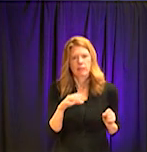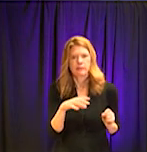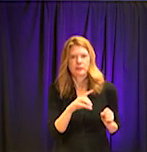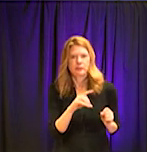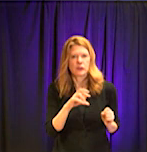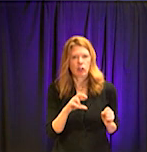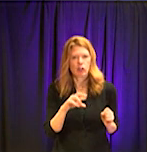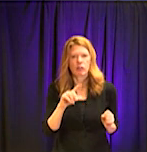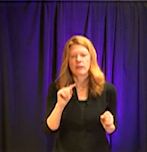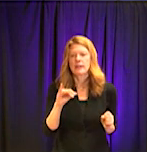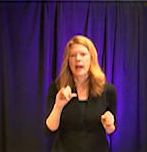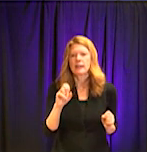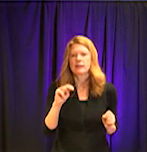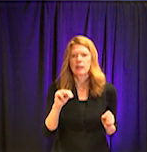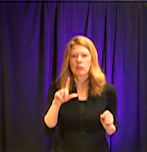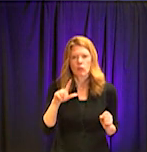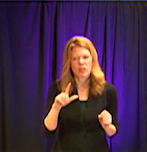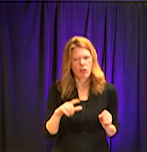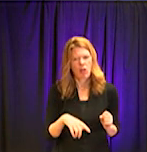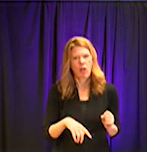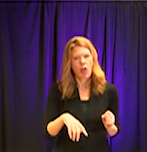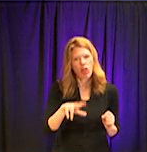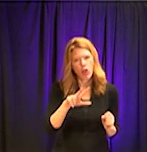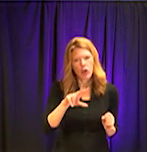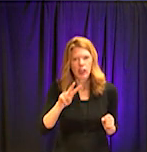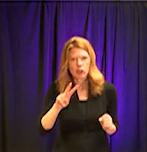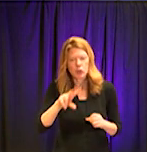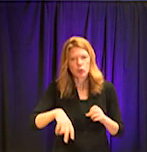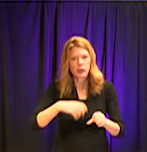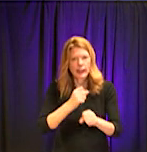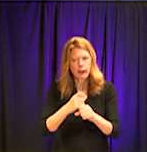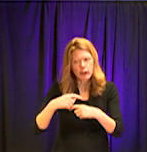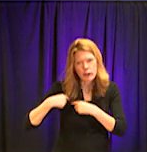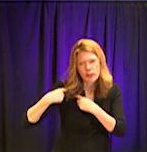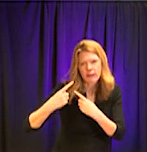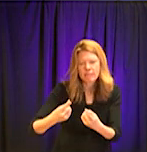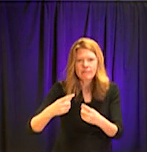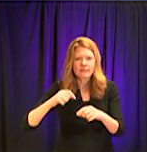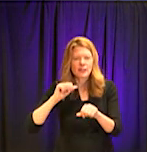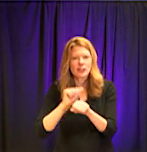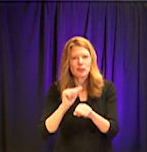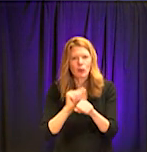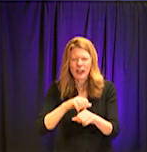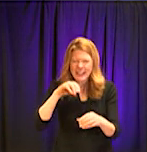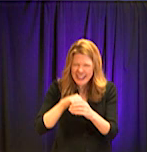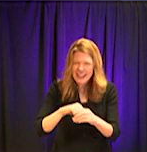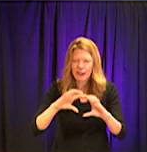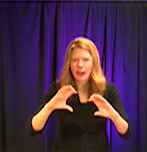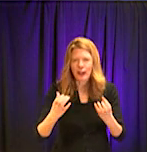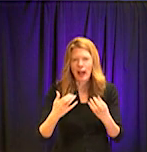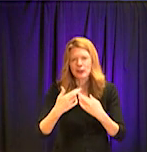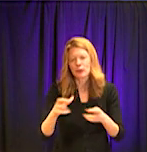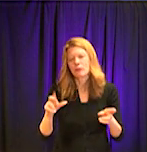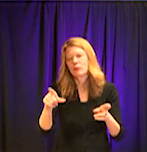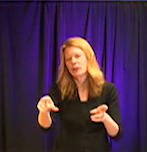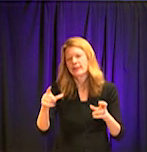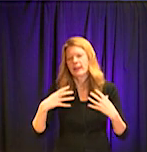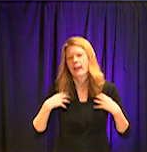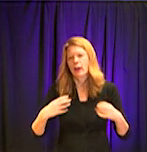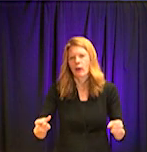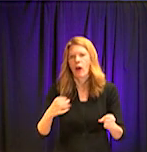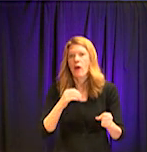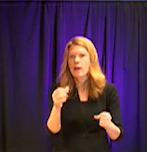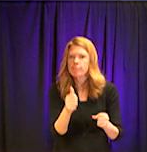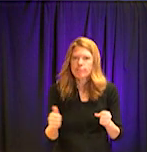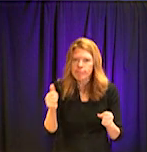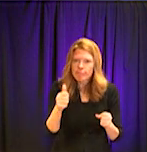32 years as a classroom teacher. That means she's already a hero in our community and administrator, deputy chief